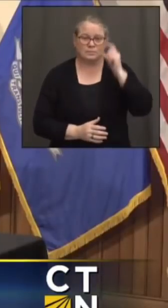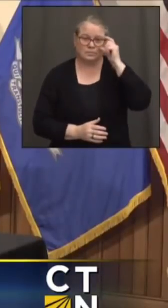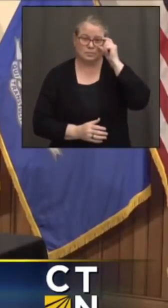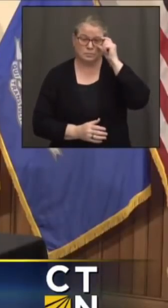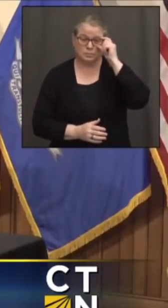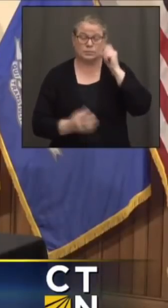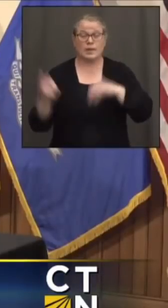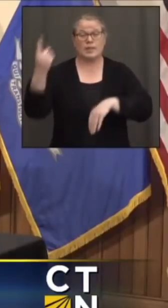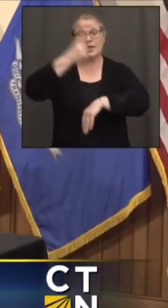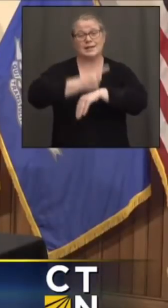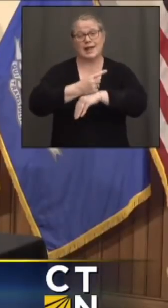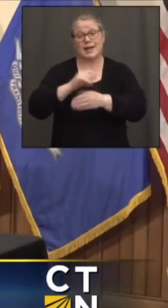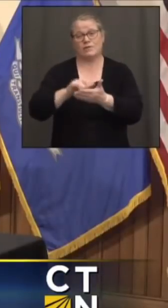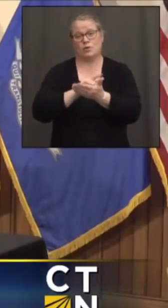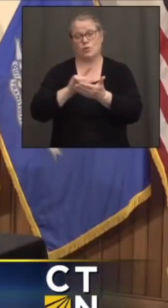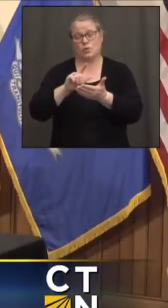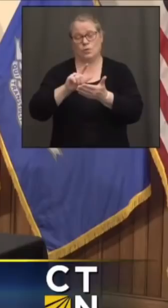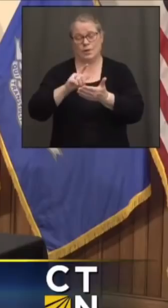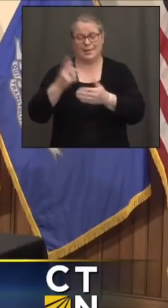The Day of New London.